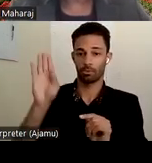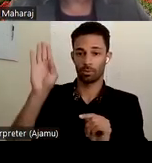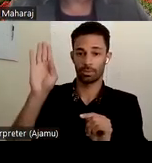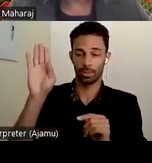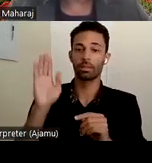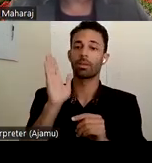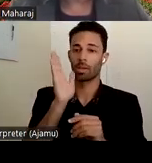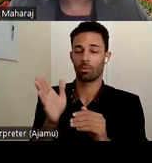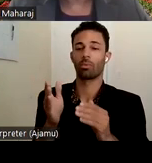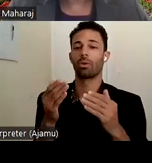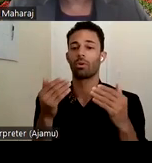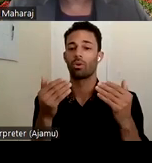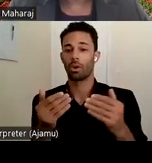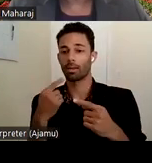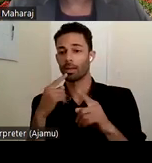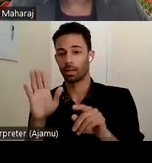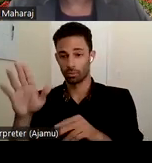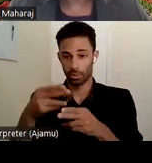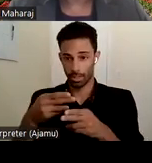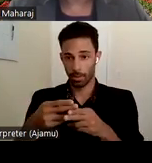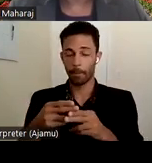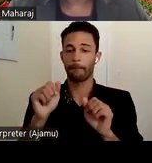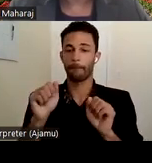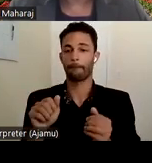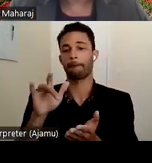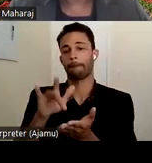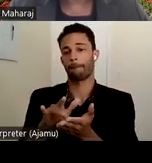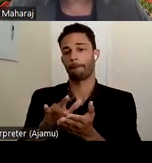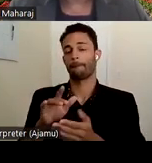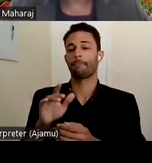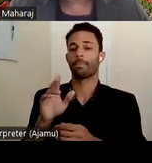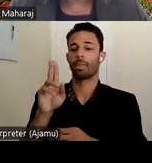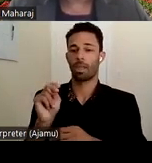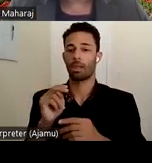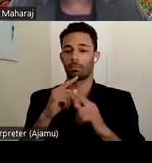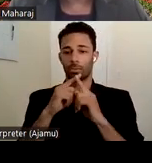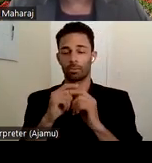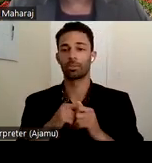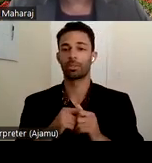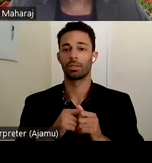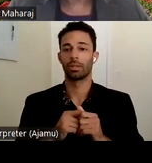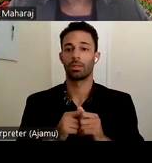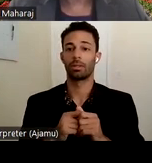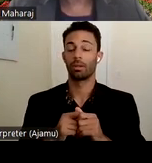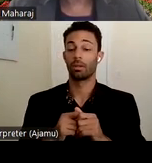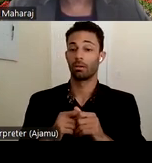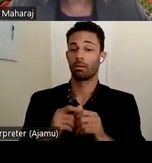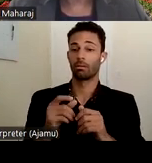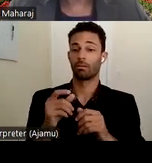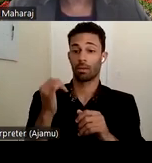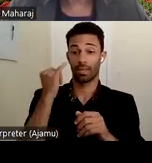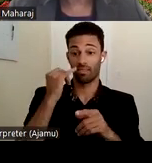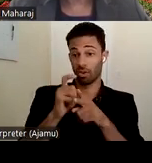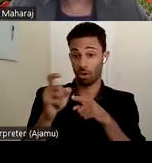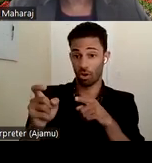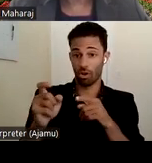phone number can press star